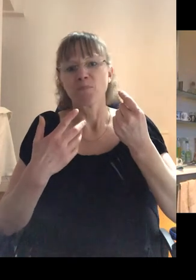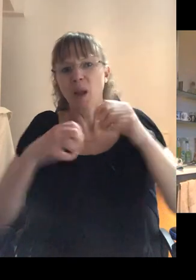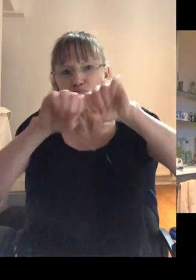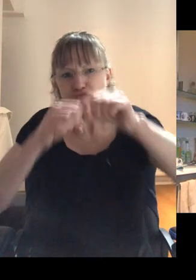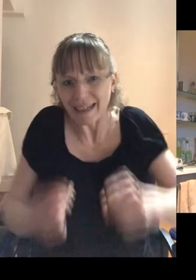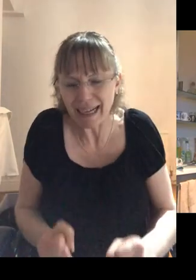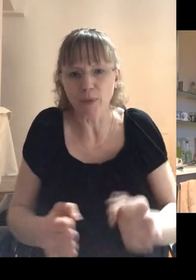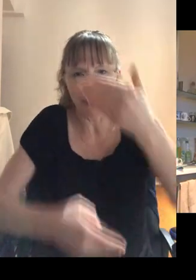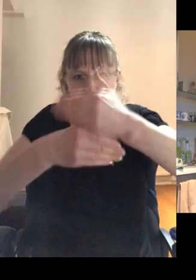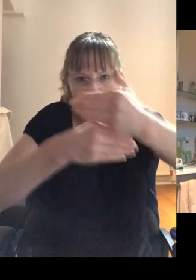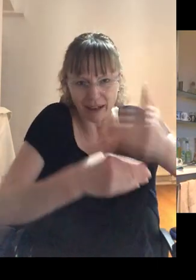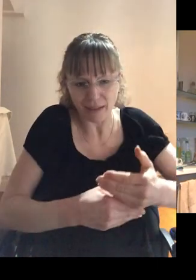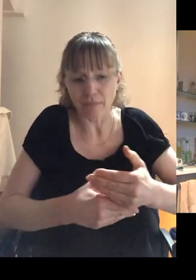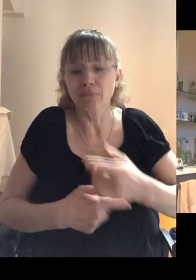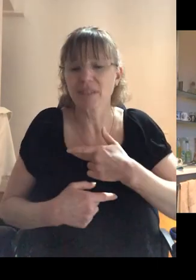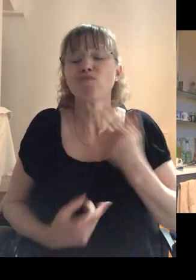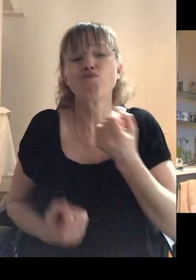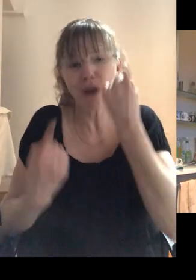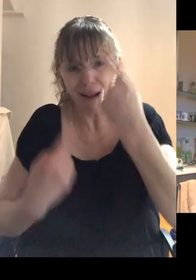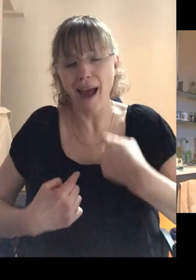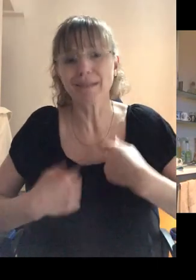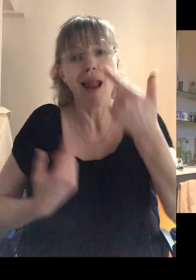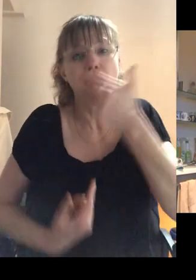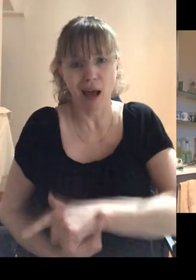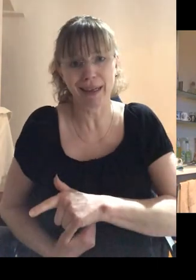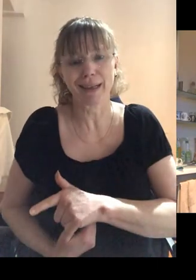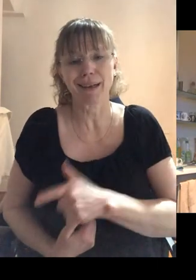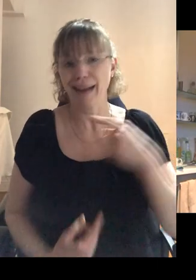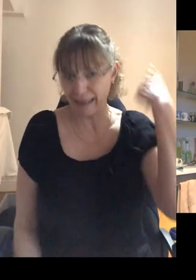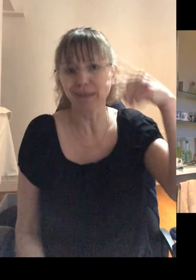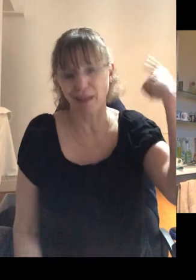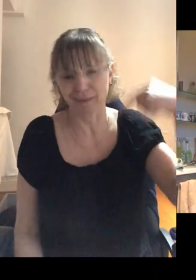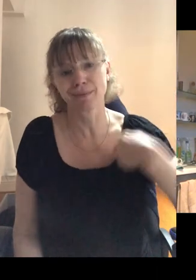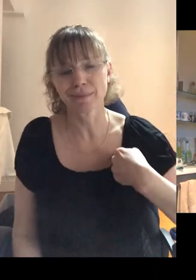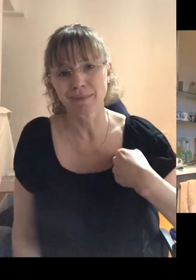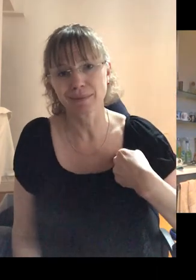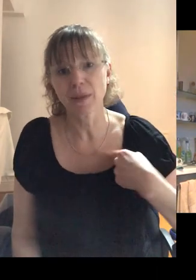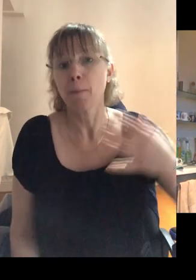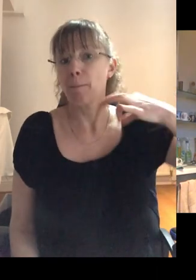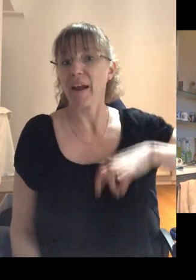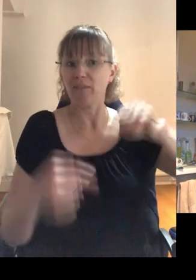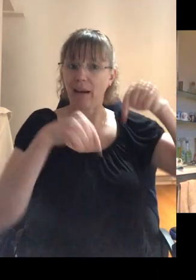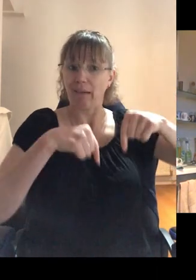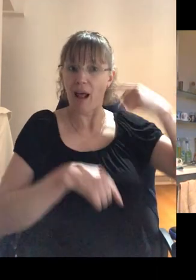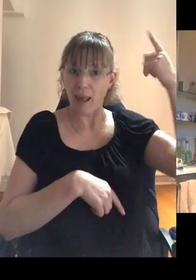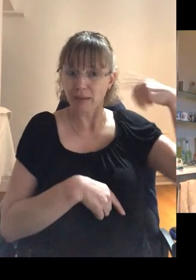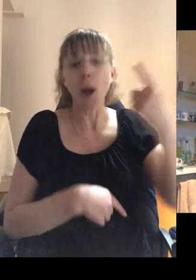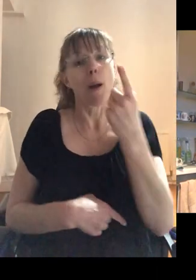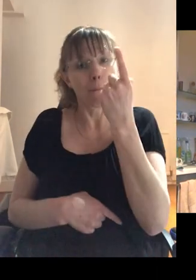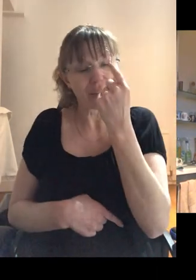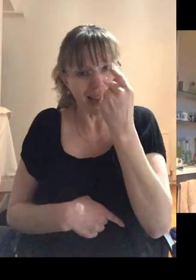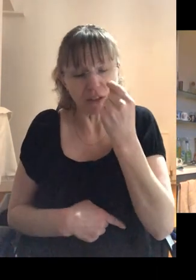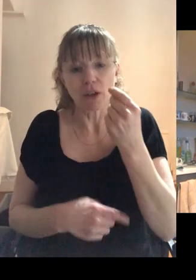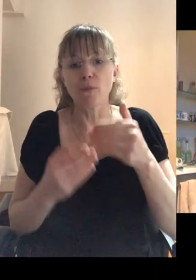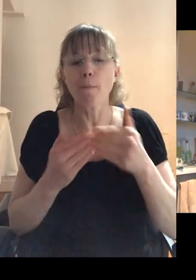because I realized I'm in a really privileged position in London that I can be. The benefit of being here is the, is the potential for